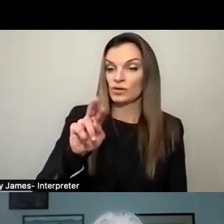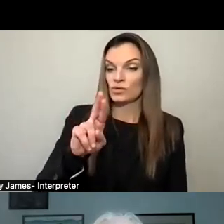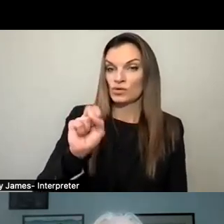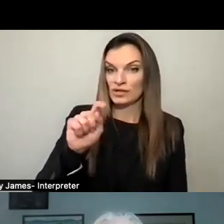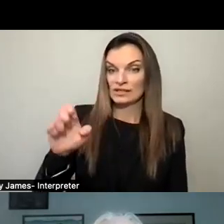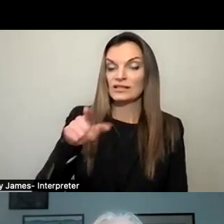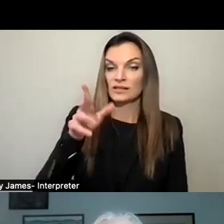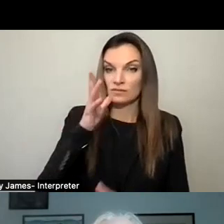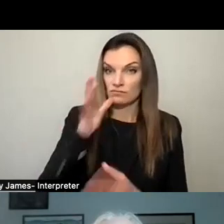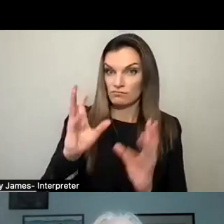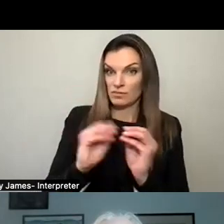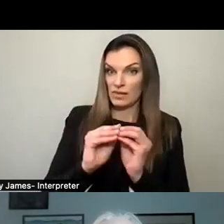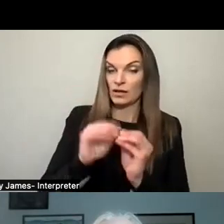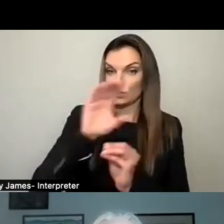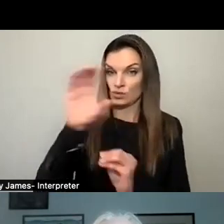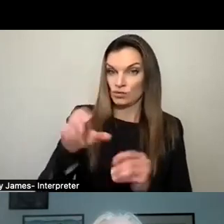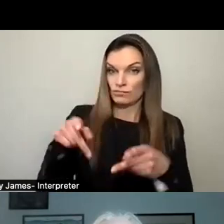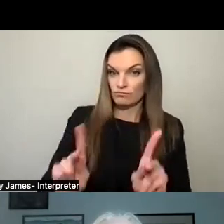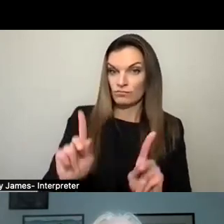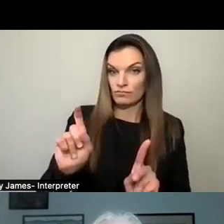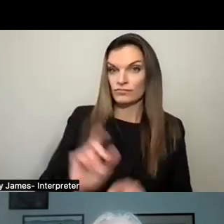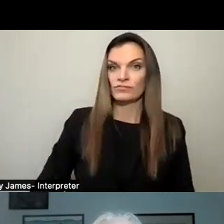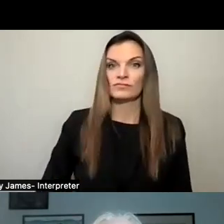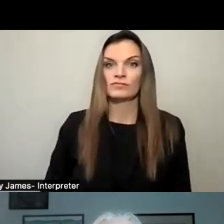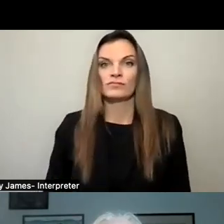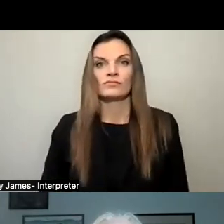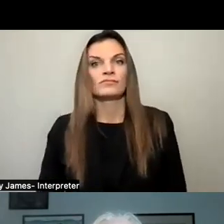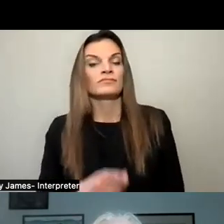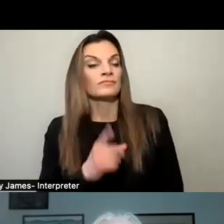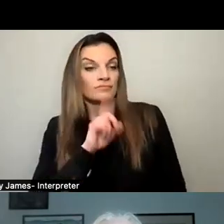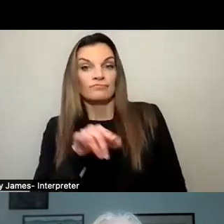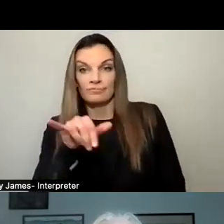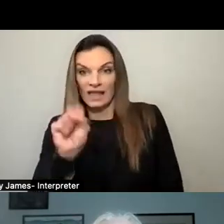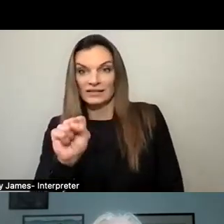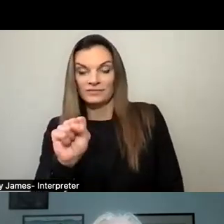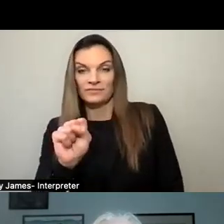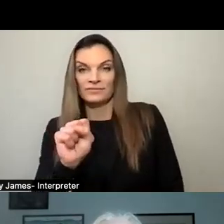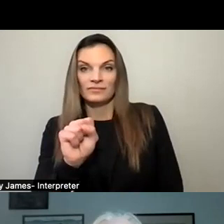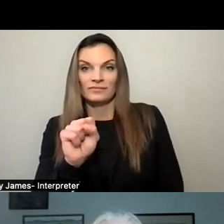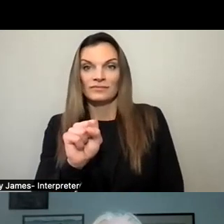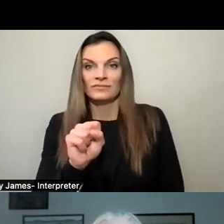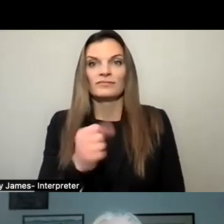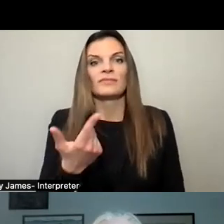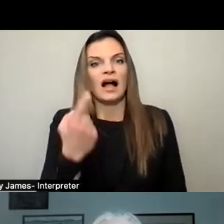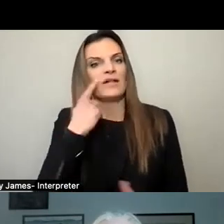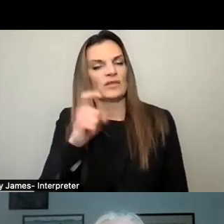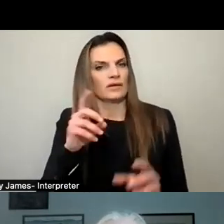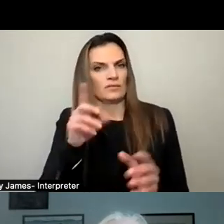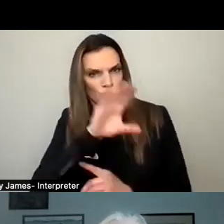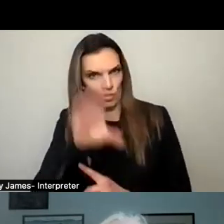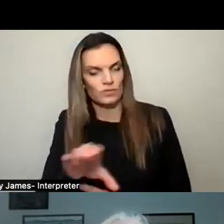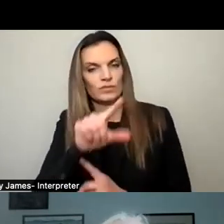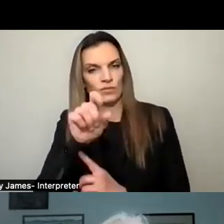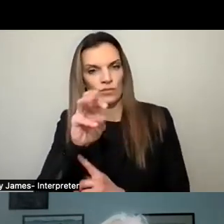available on Zoom? That's a simple answer. That's yes. In fact, I don't think that's far enough. I think